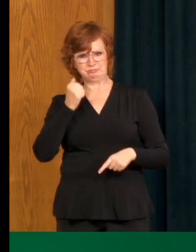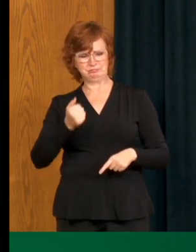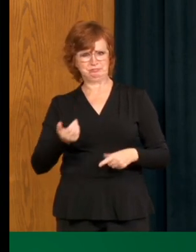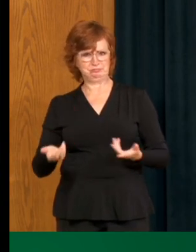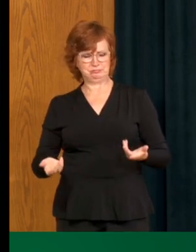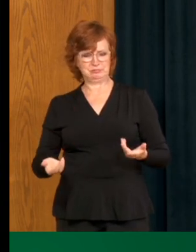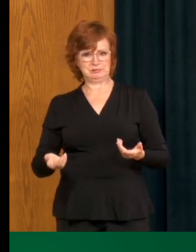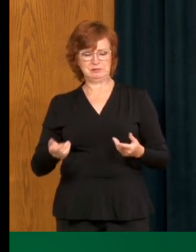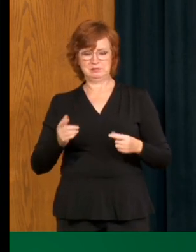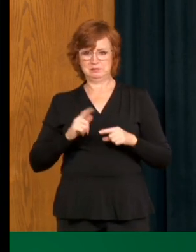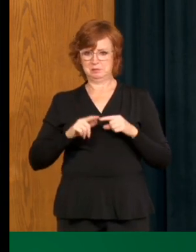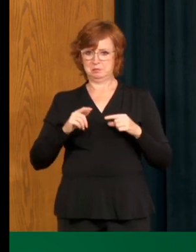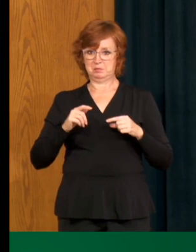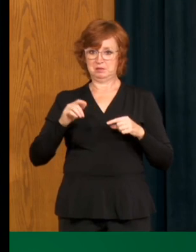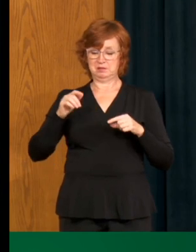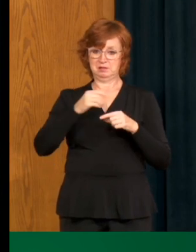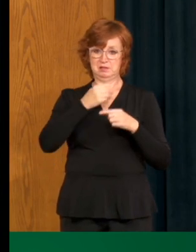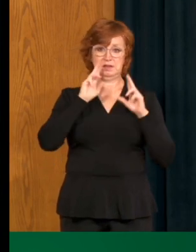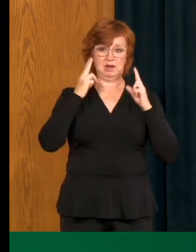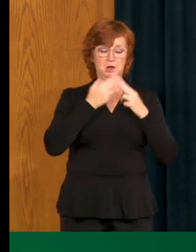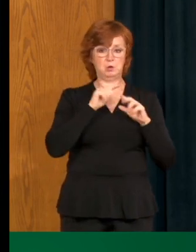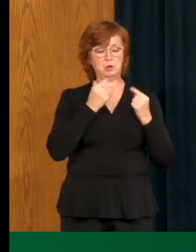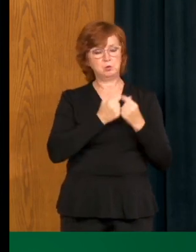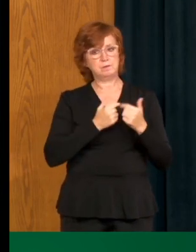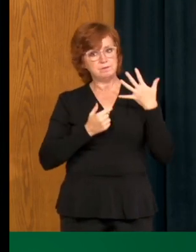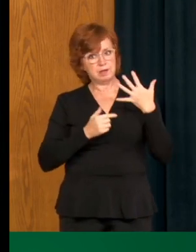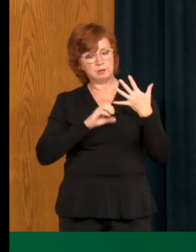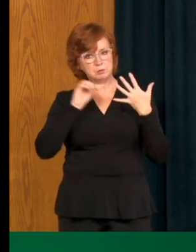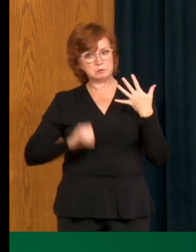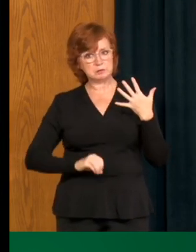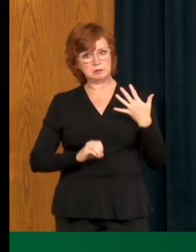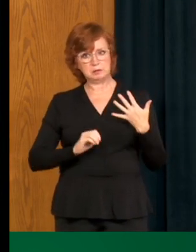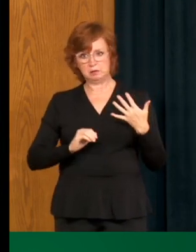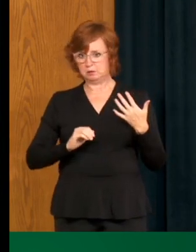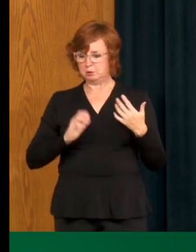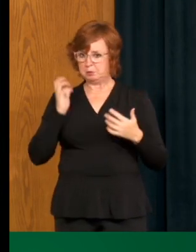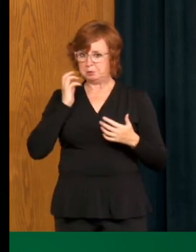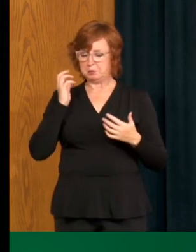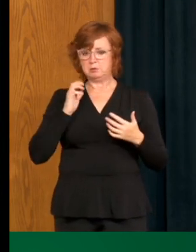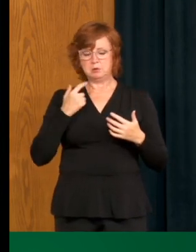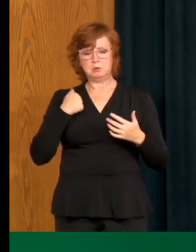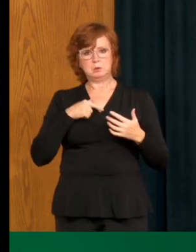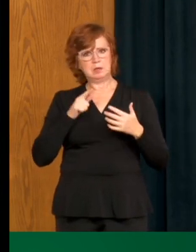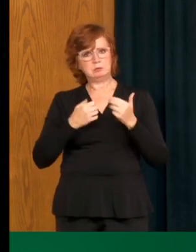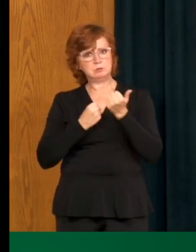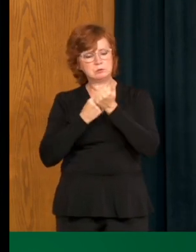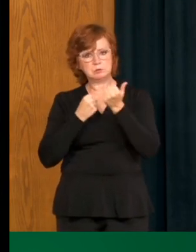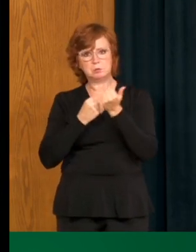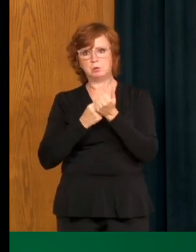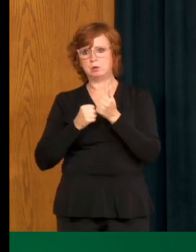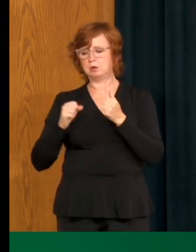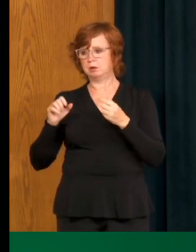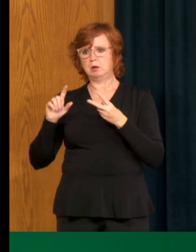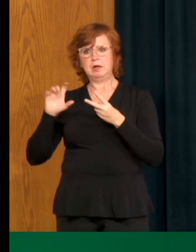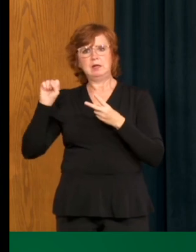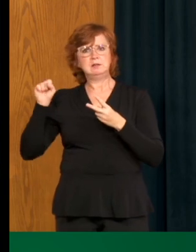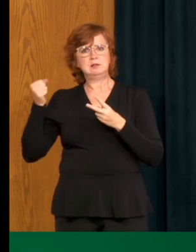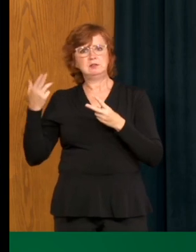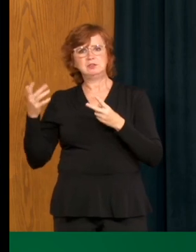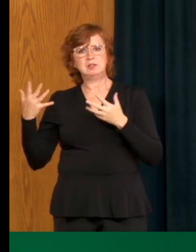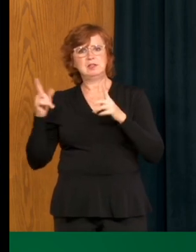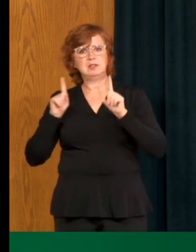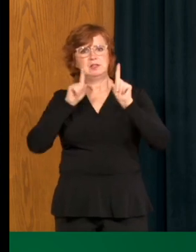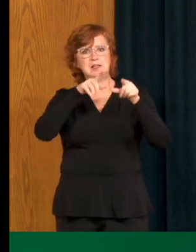support our Hutterite friends, our Hutterite communities across this province in the same way that the Saskatchewan Health Authority reached out to support